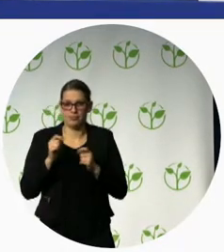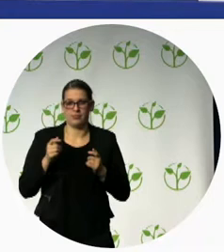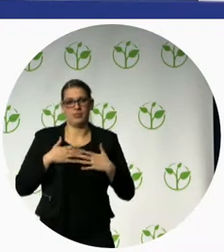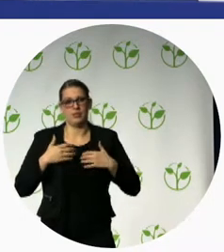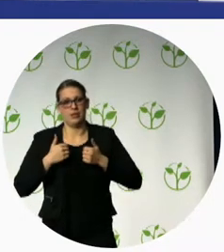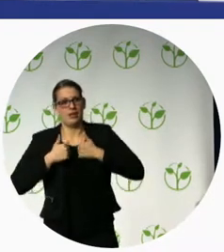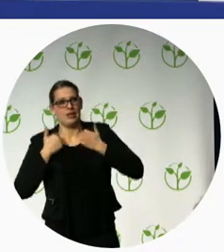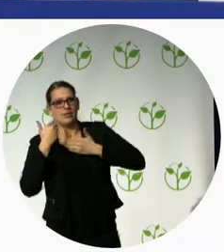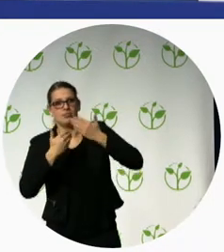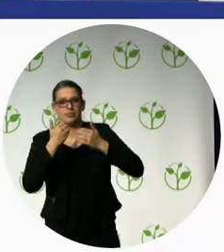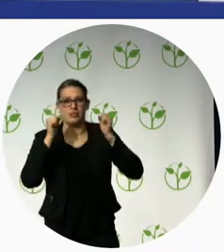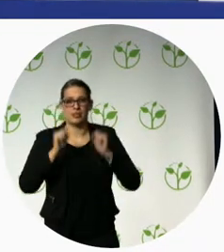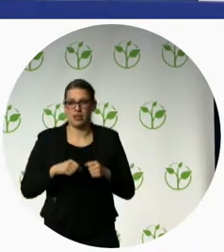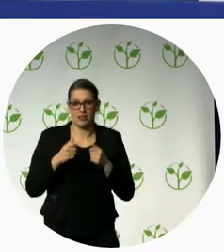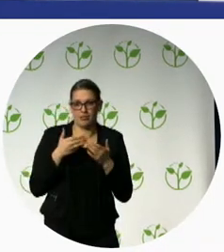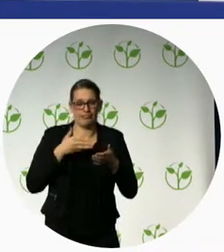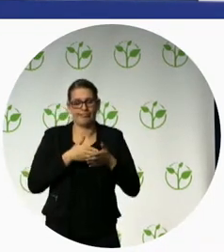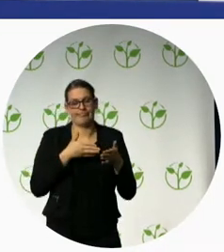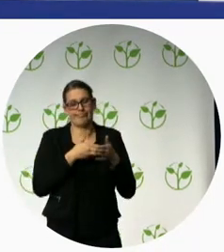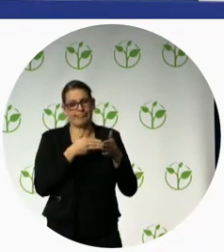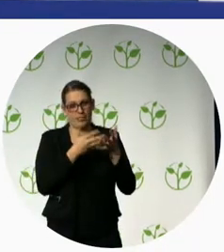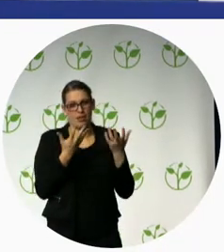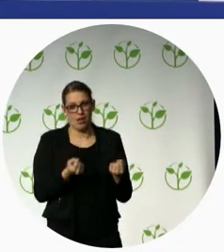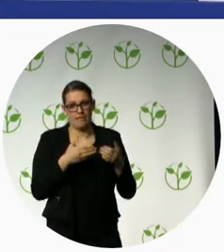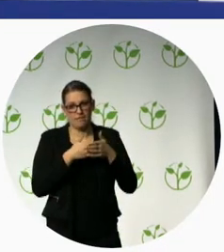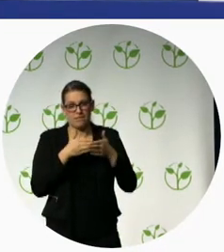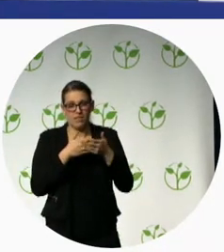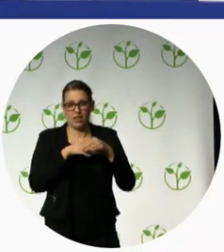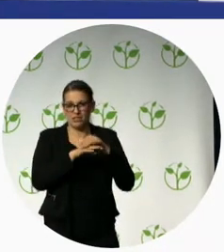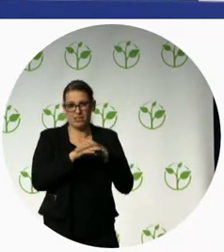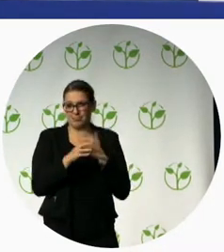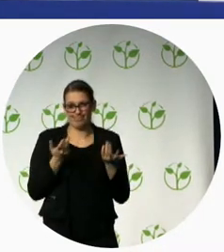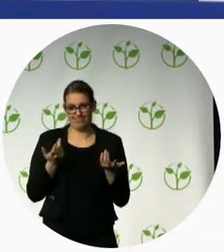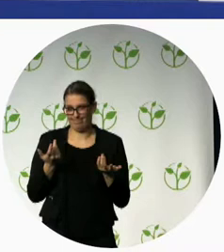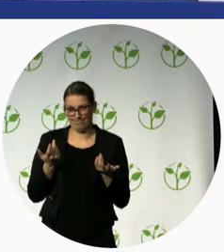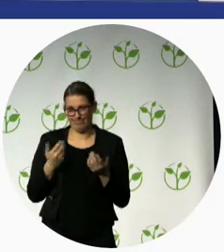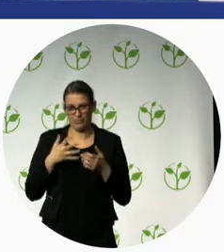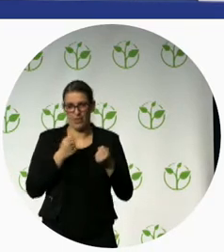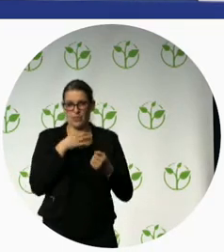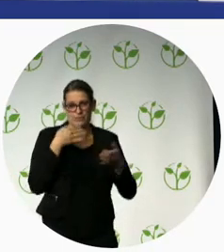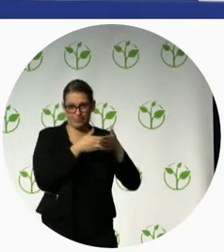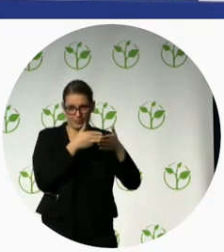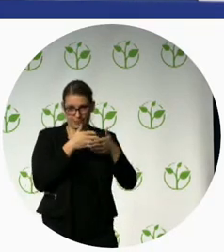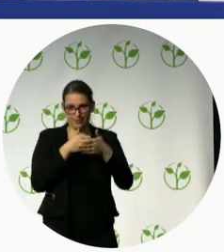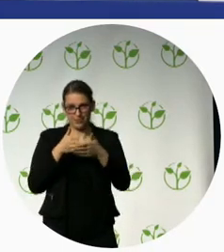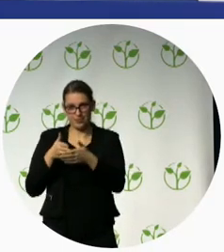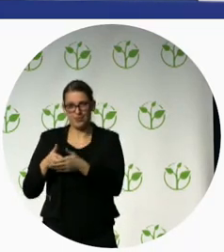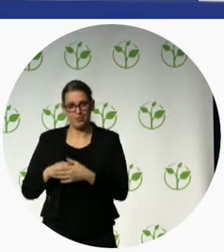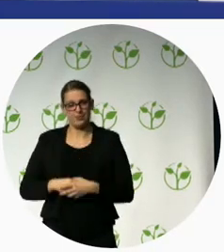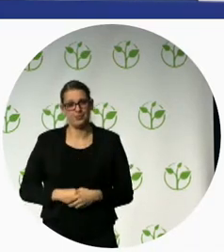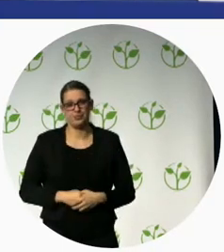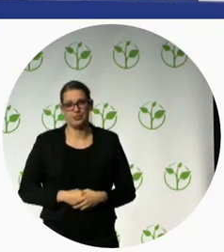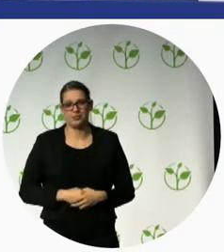however the premise that we took to begin with when we started working on artificial limbs was that the